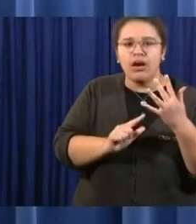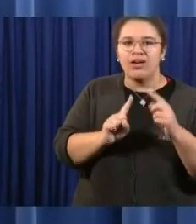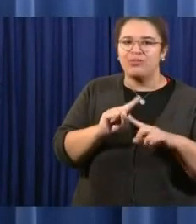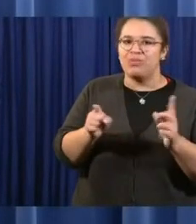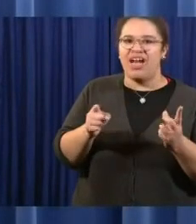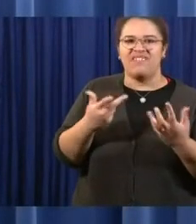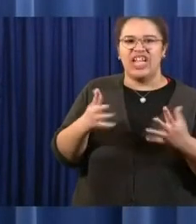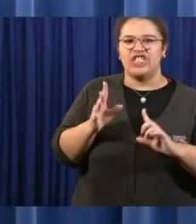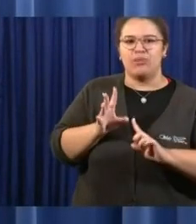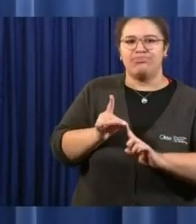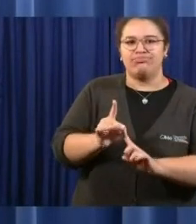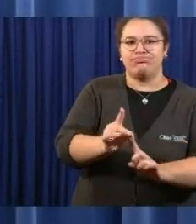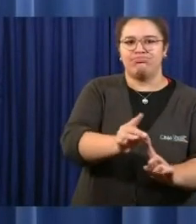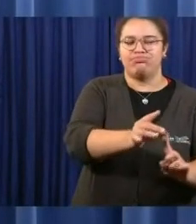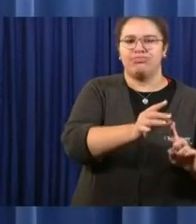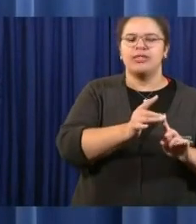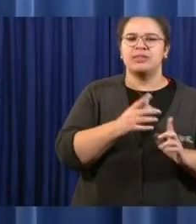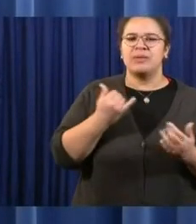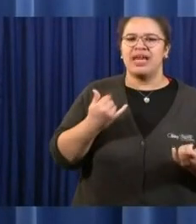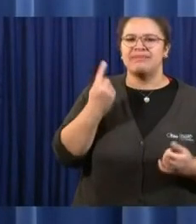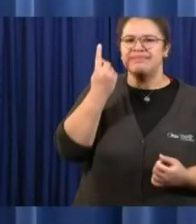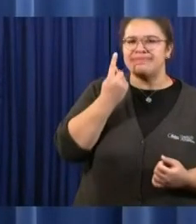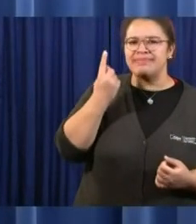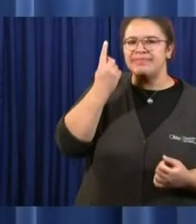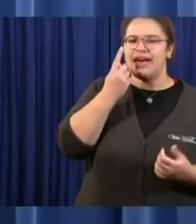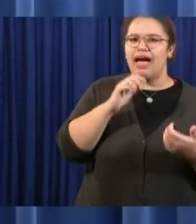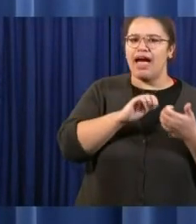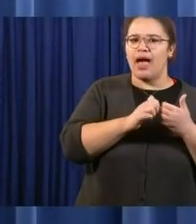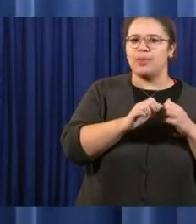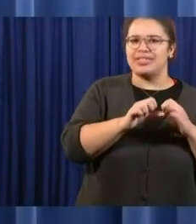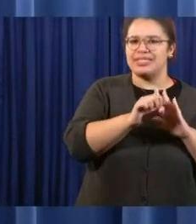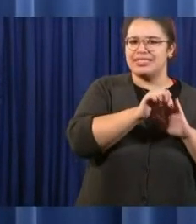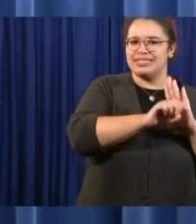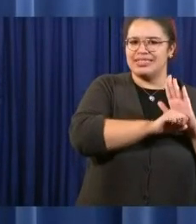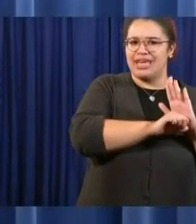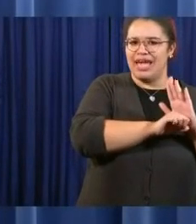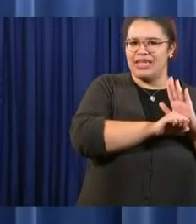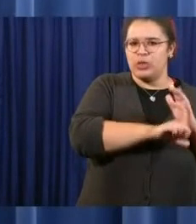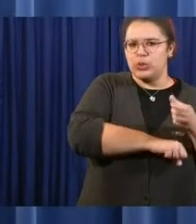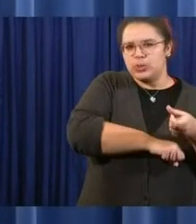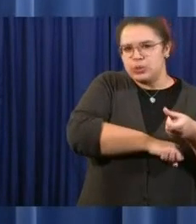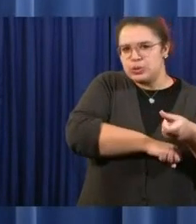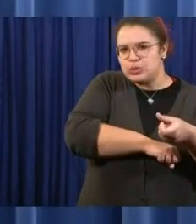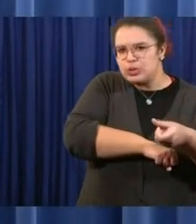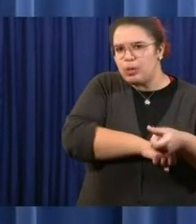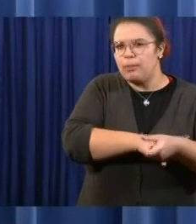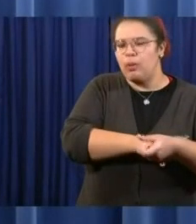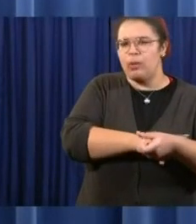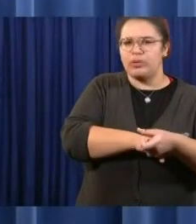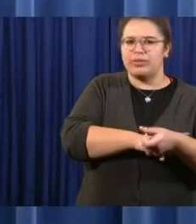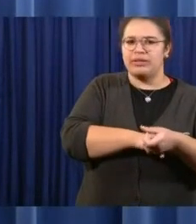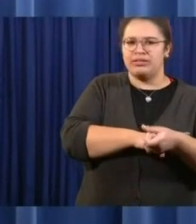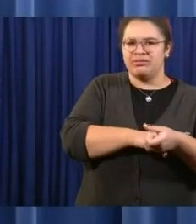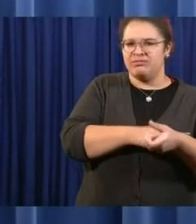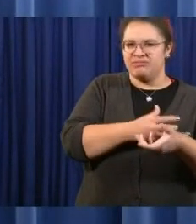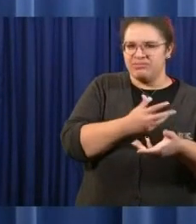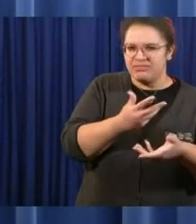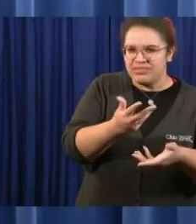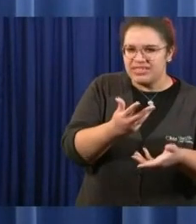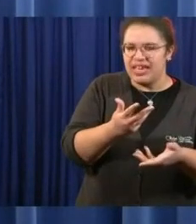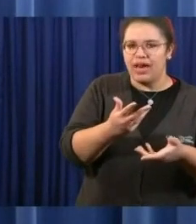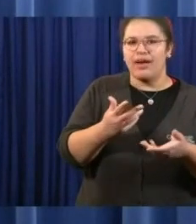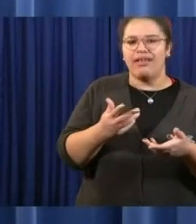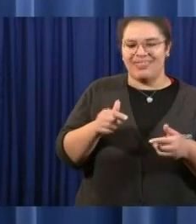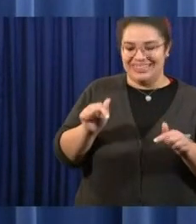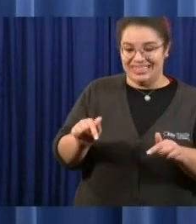like this with not enough safety are happening at them, while also doing it with essential